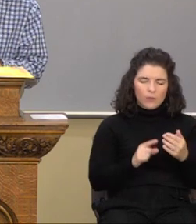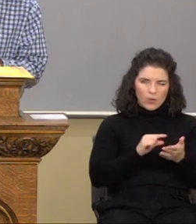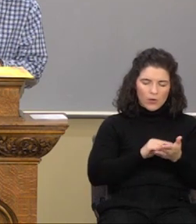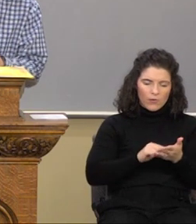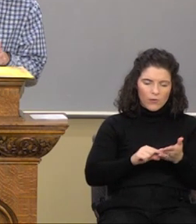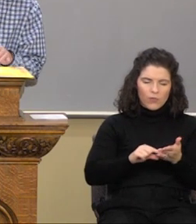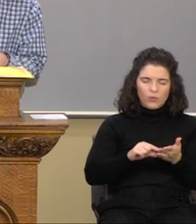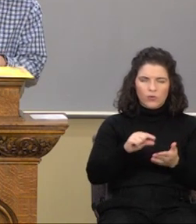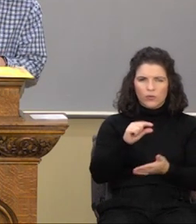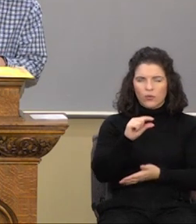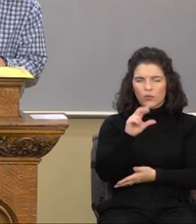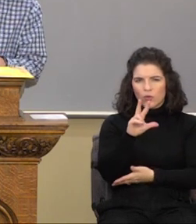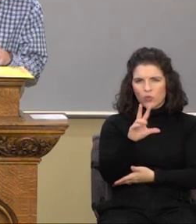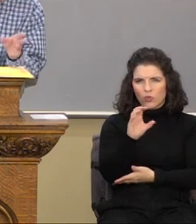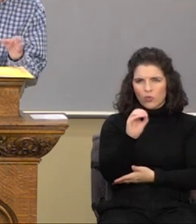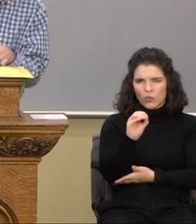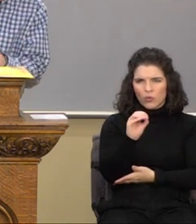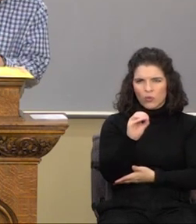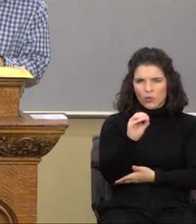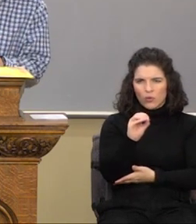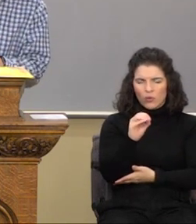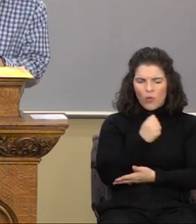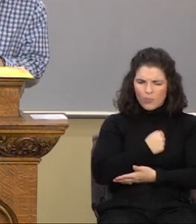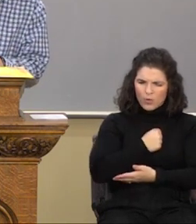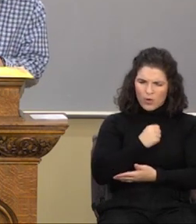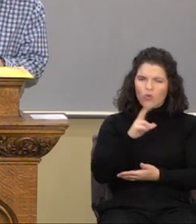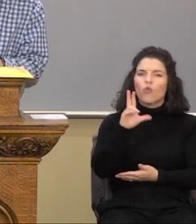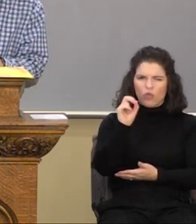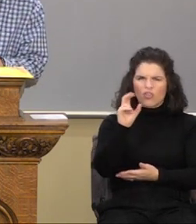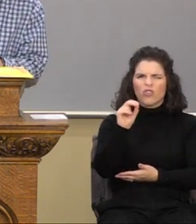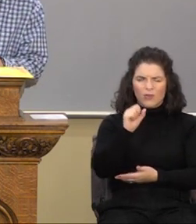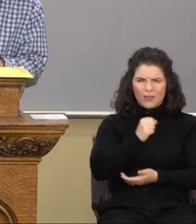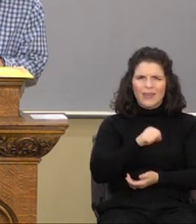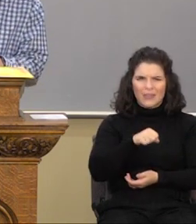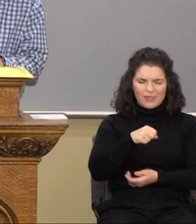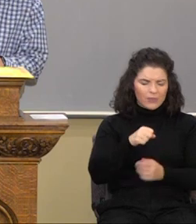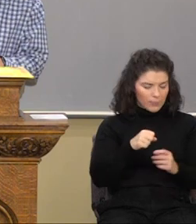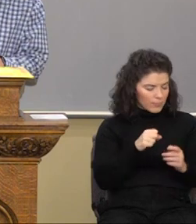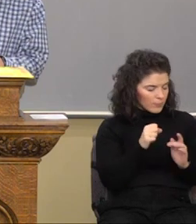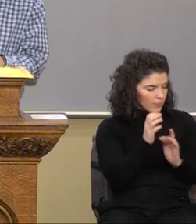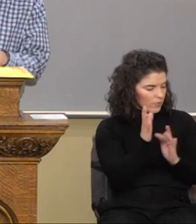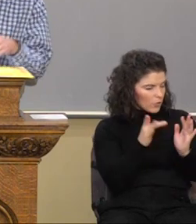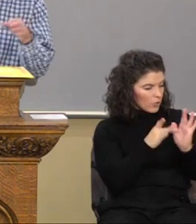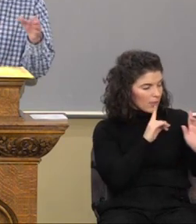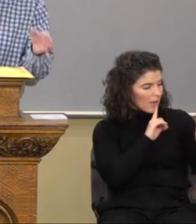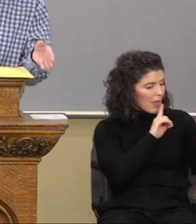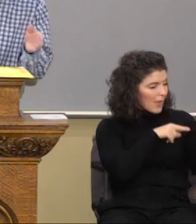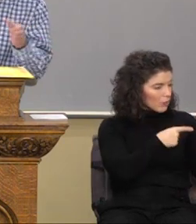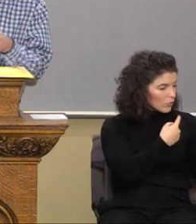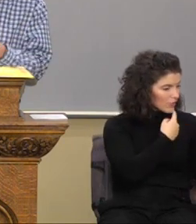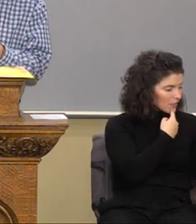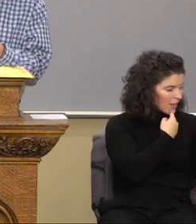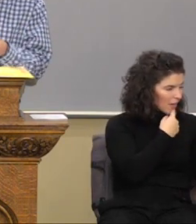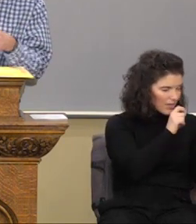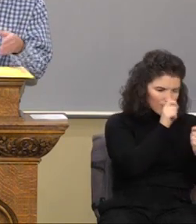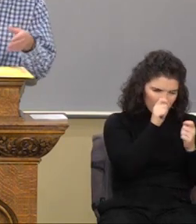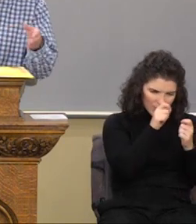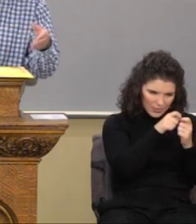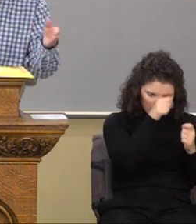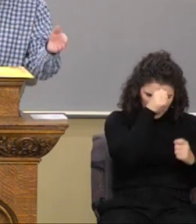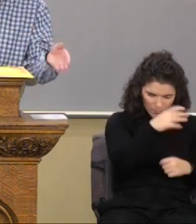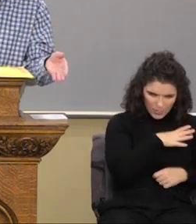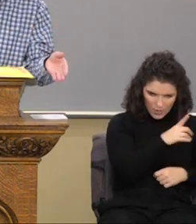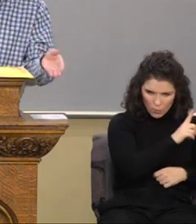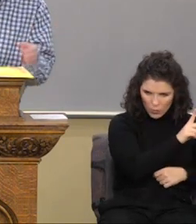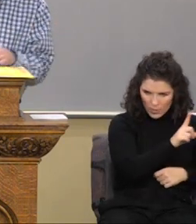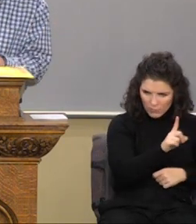verse 30, I'm sorry, verse 30, yes. And Jesus answering said, a certain man went down from Jerusalem to Jericho and fell